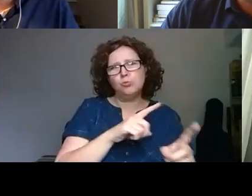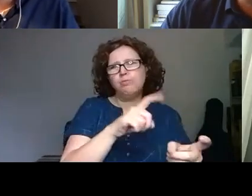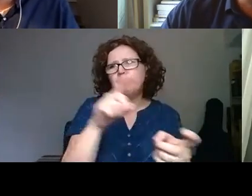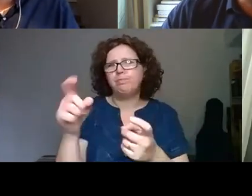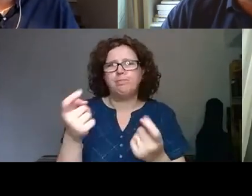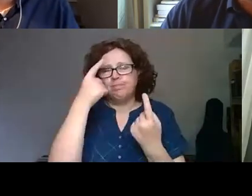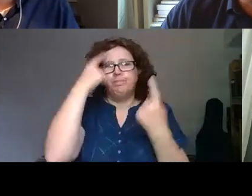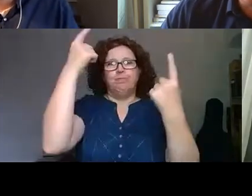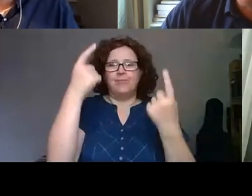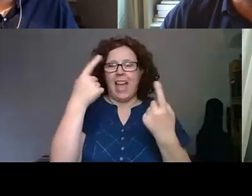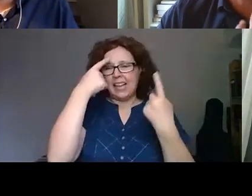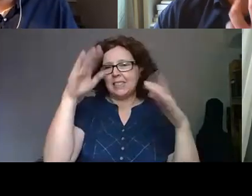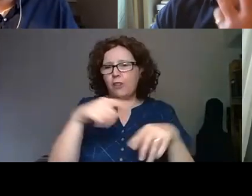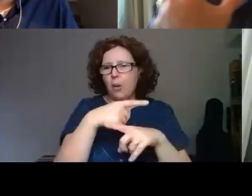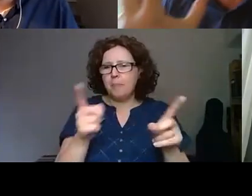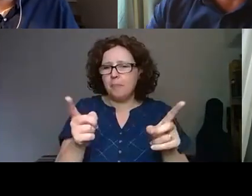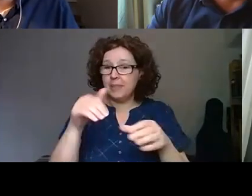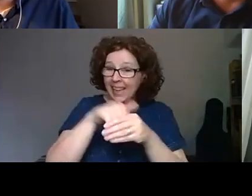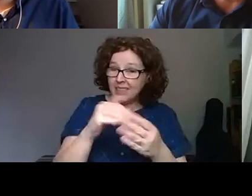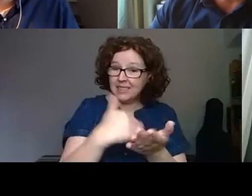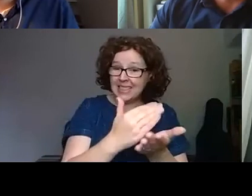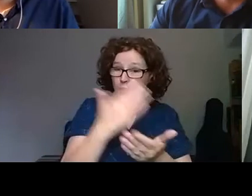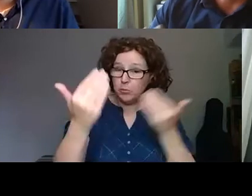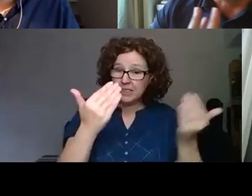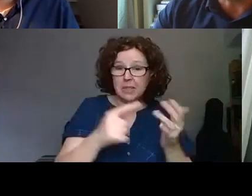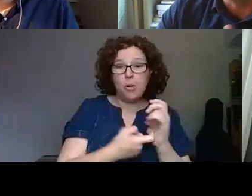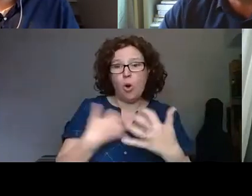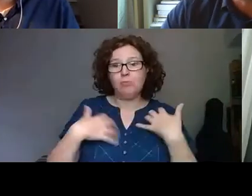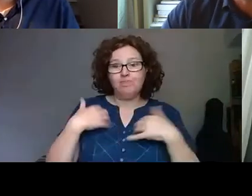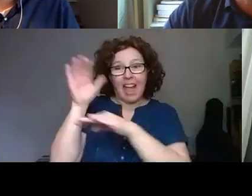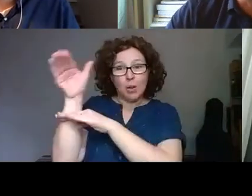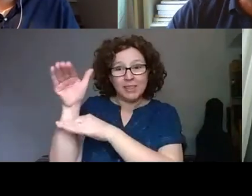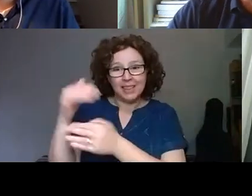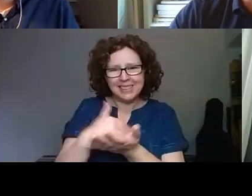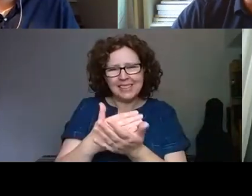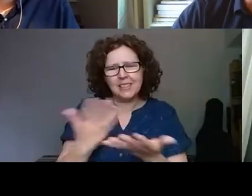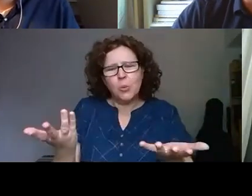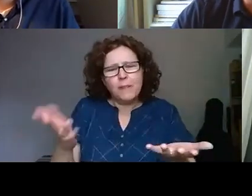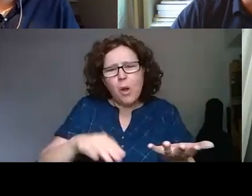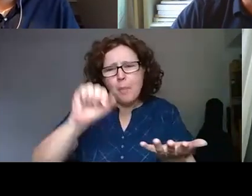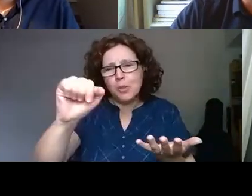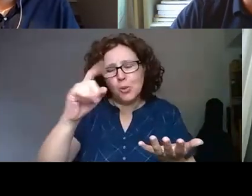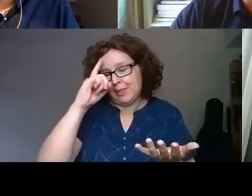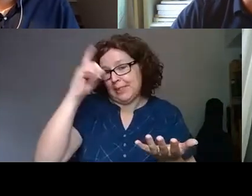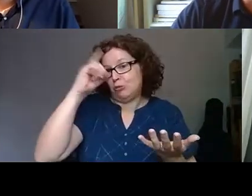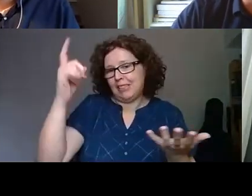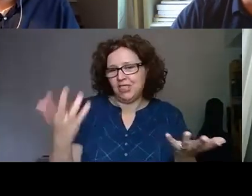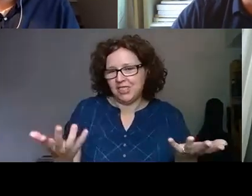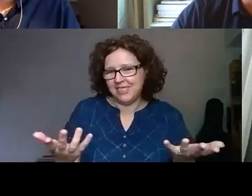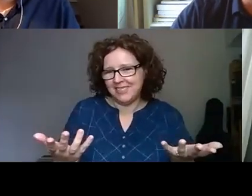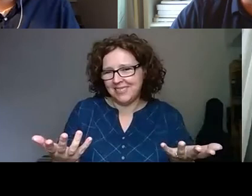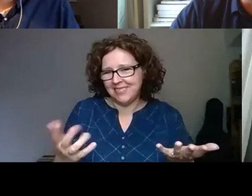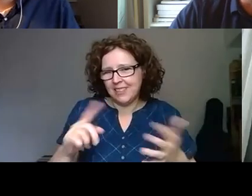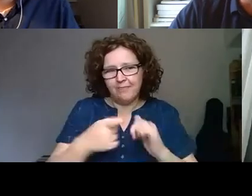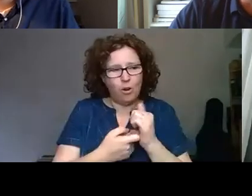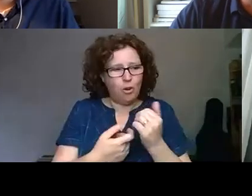or perhaps even more excitingly outside of the sector? Where do you get inspiration for what sort of digital